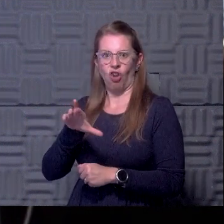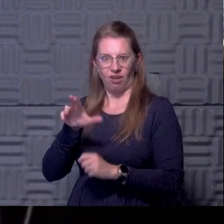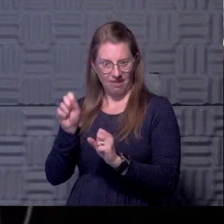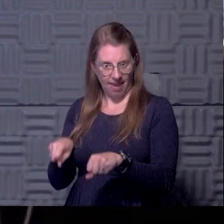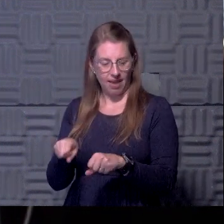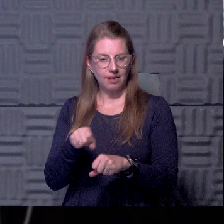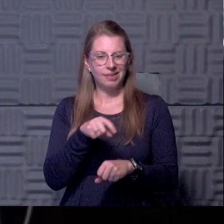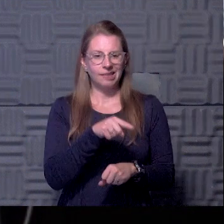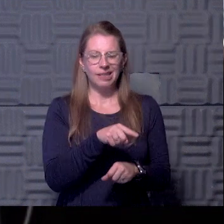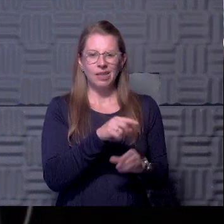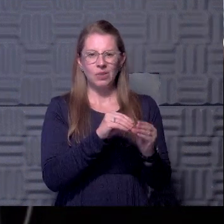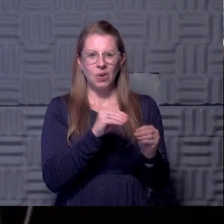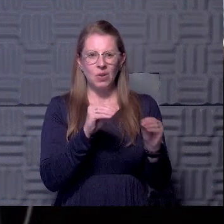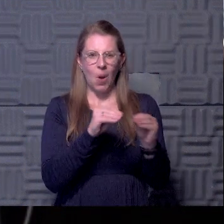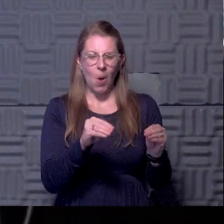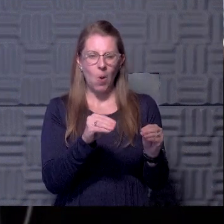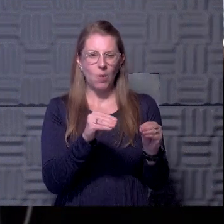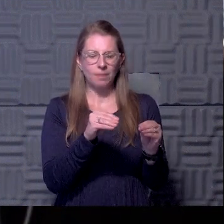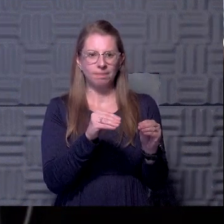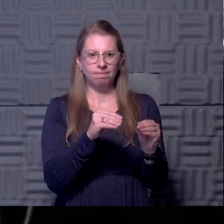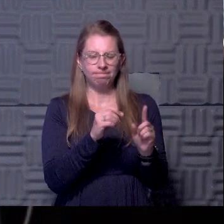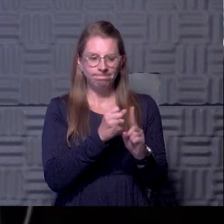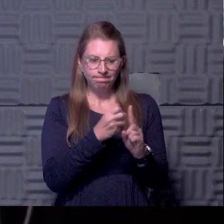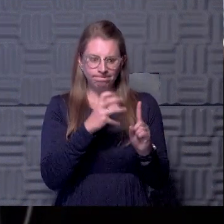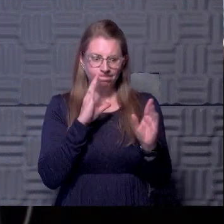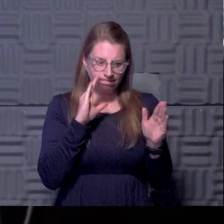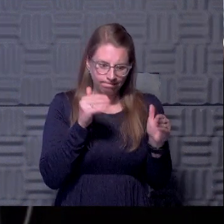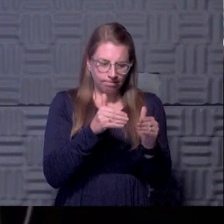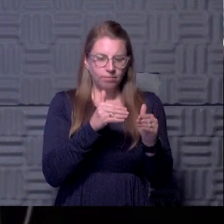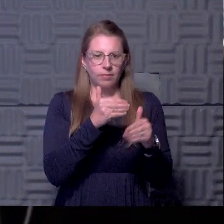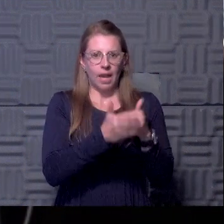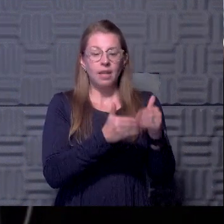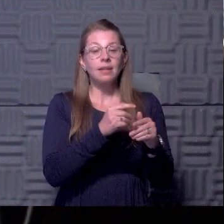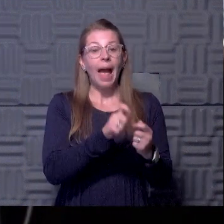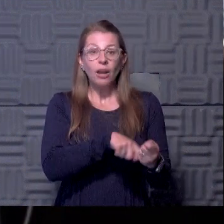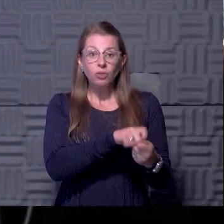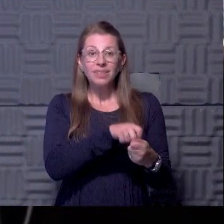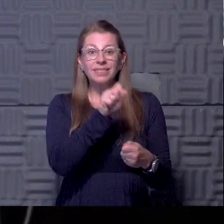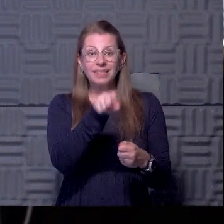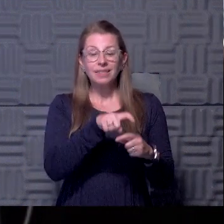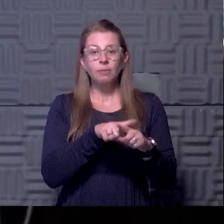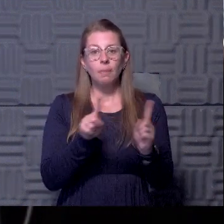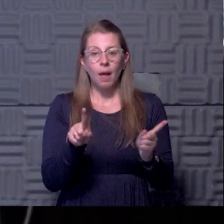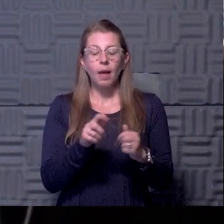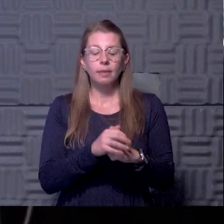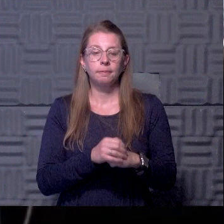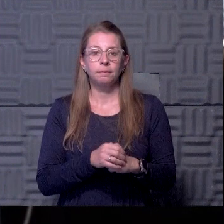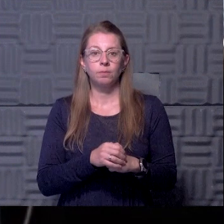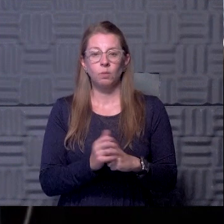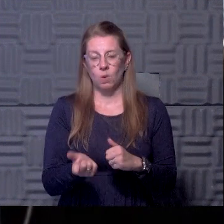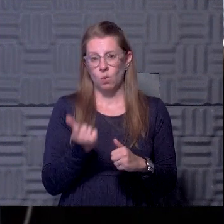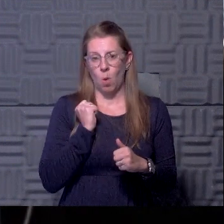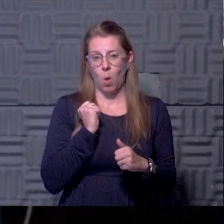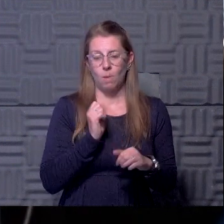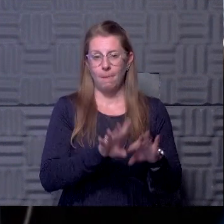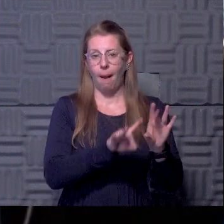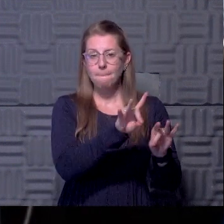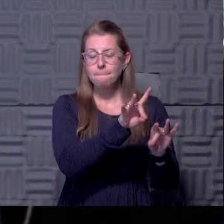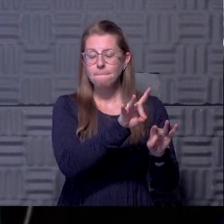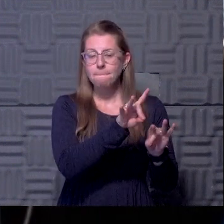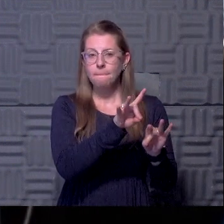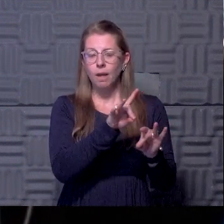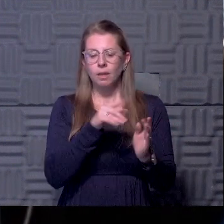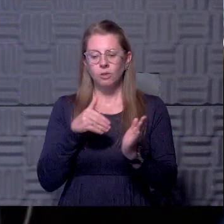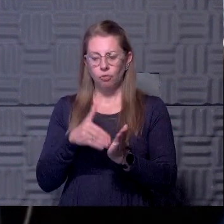it tends to, uh, be accurate, but it will not pick up, you know, the